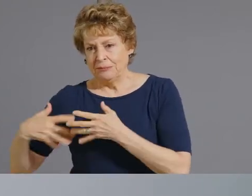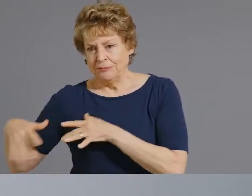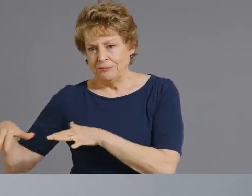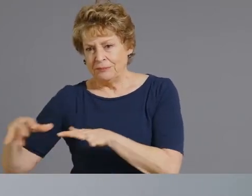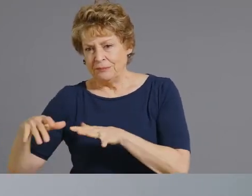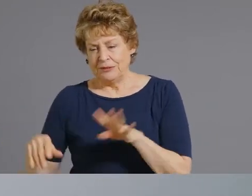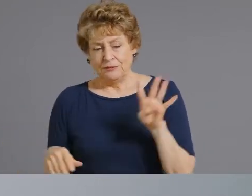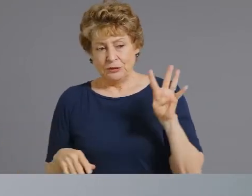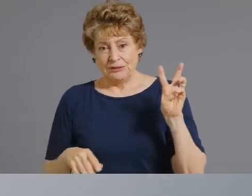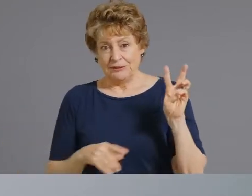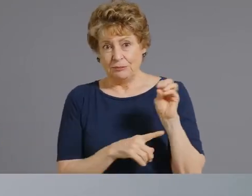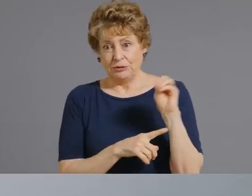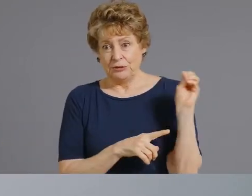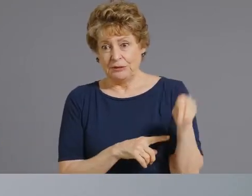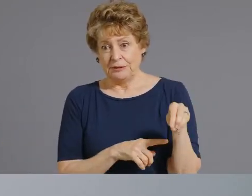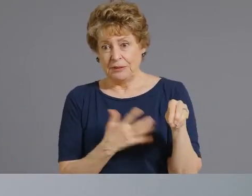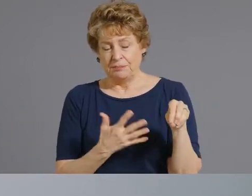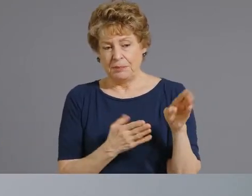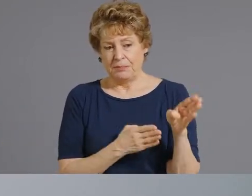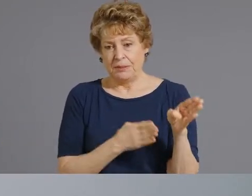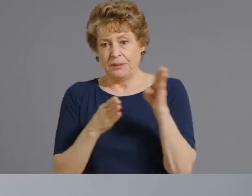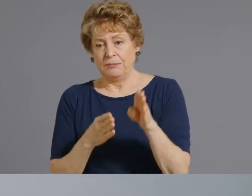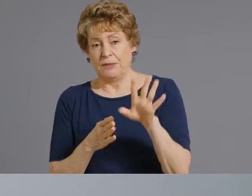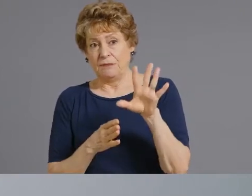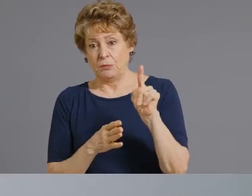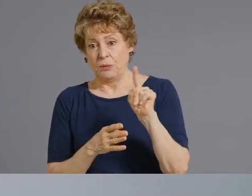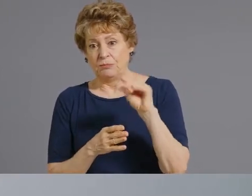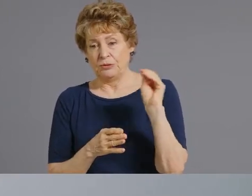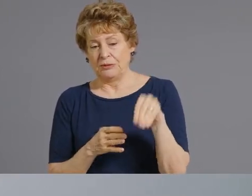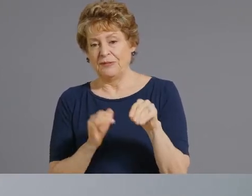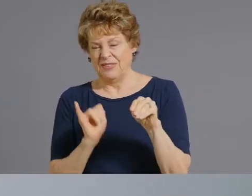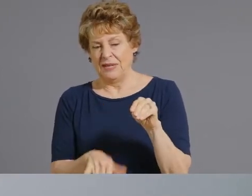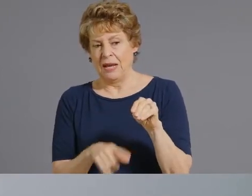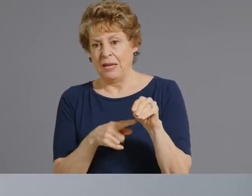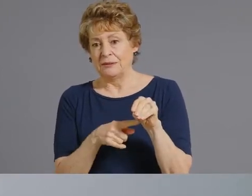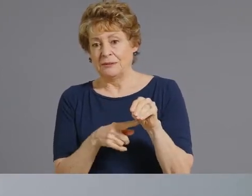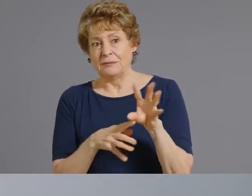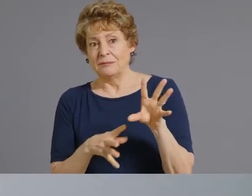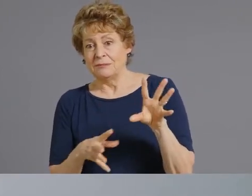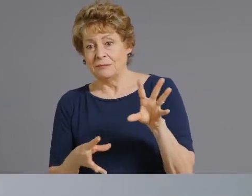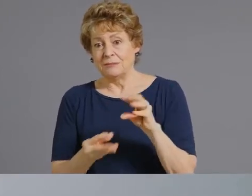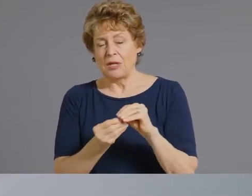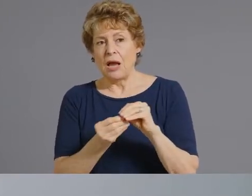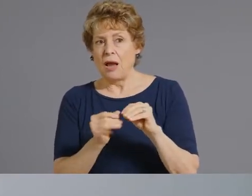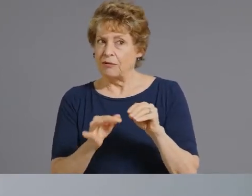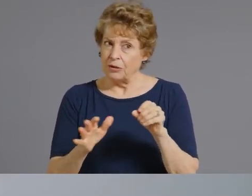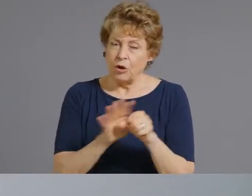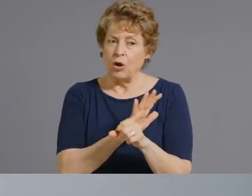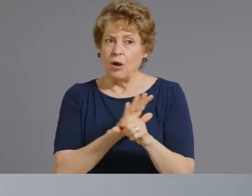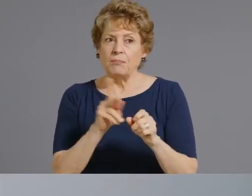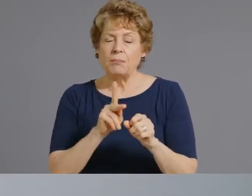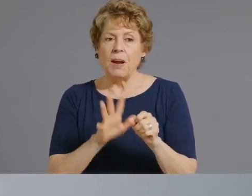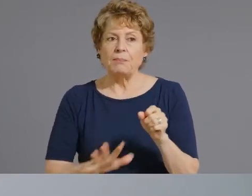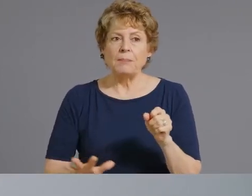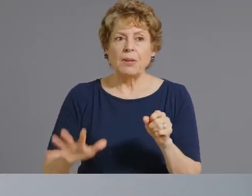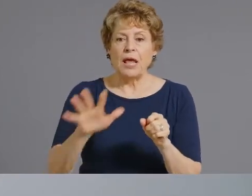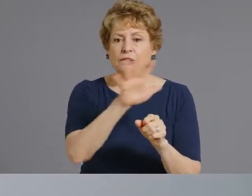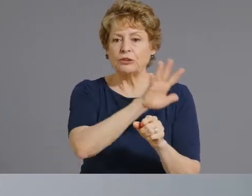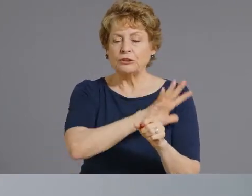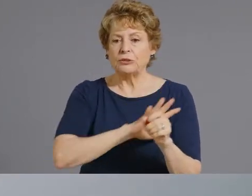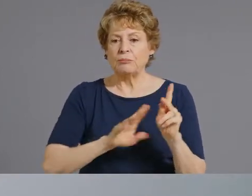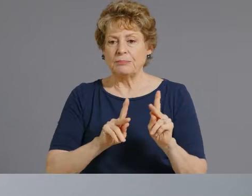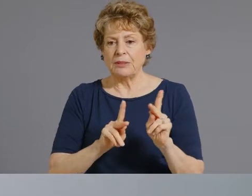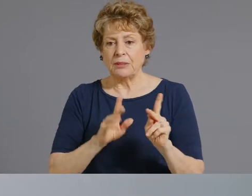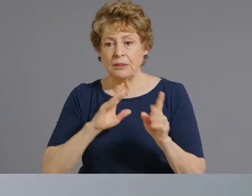over the entire 7.3 million population we'd be closer if we just went with the adult population or the